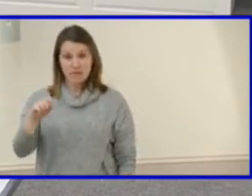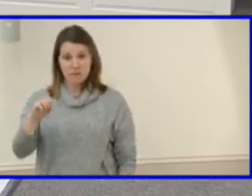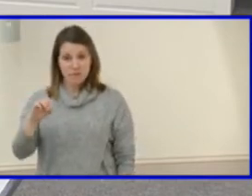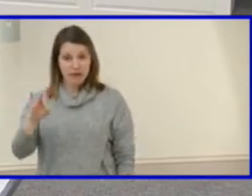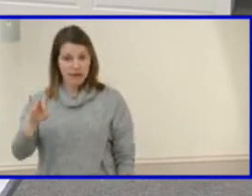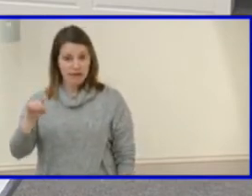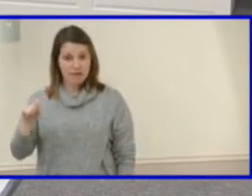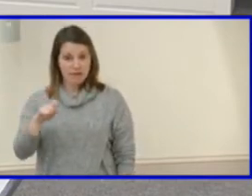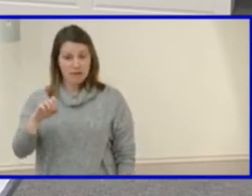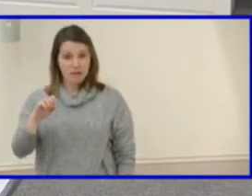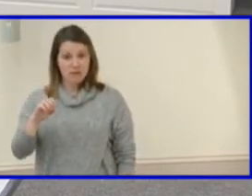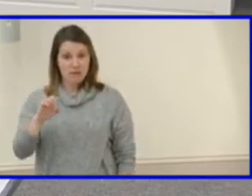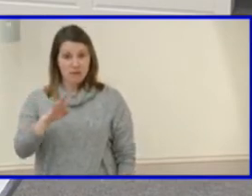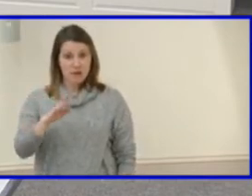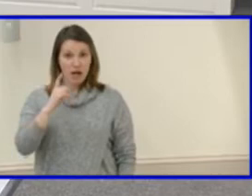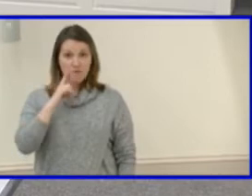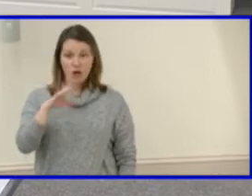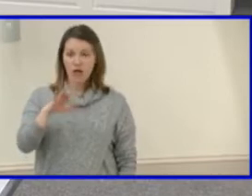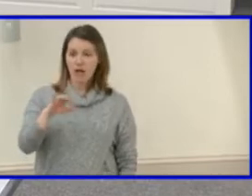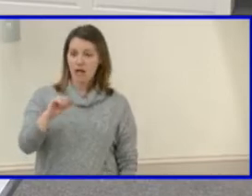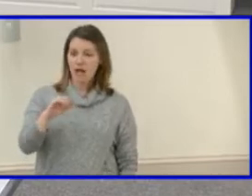-004 facilities?